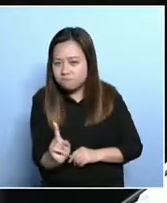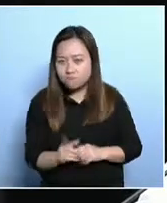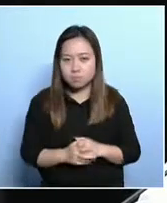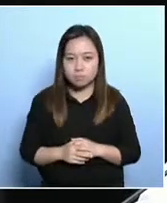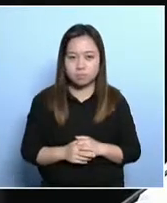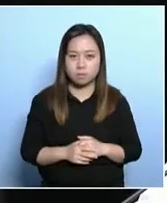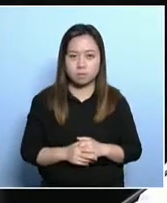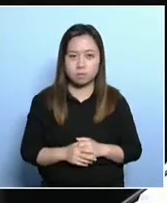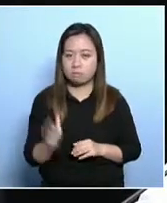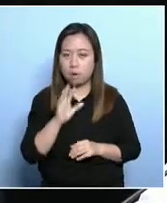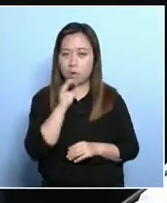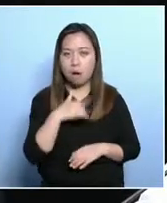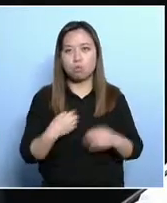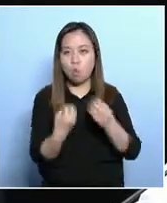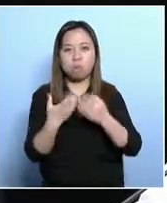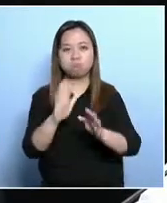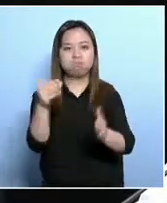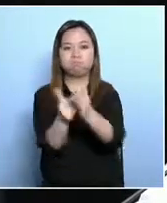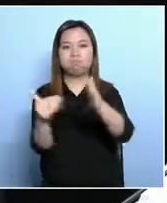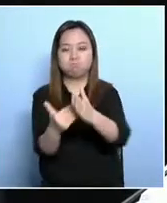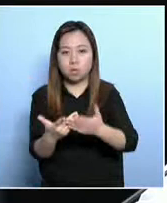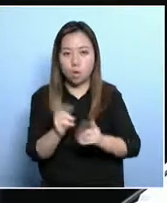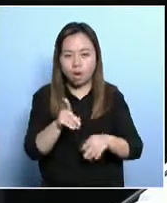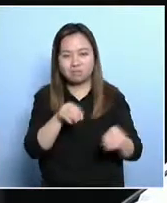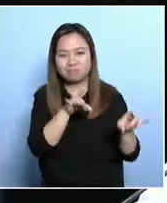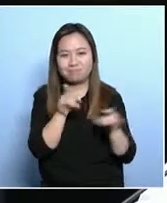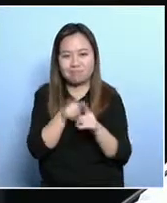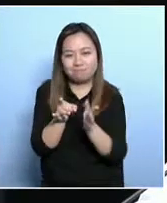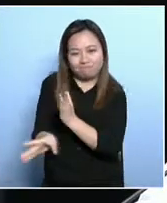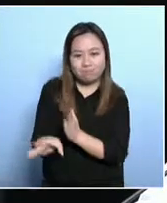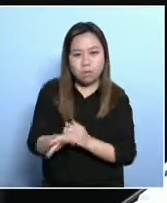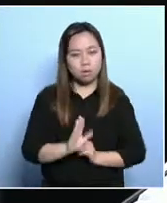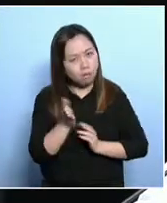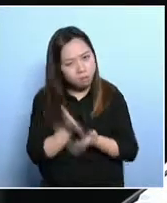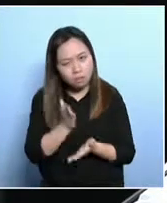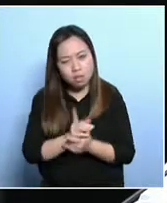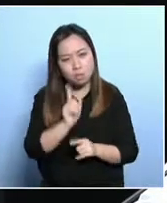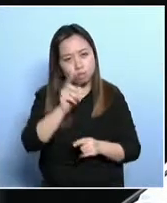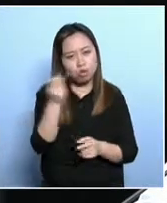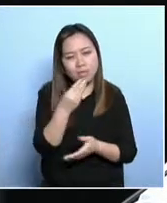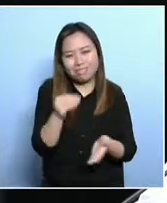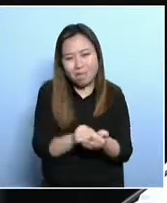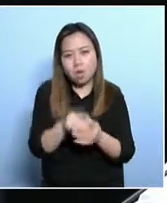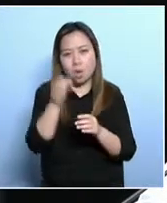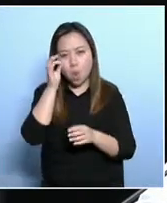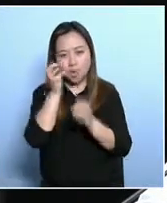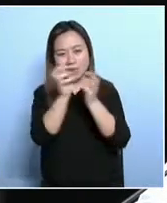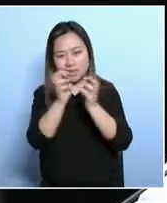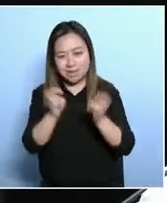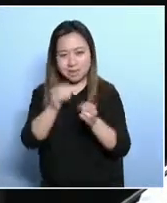Well, how to deal with these constraints? It's not that we remove this poverty line,